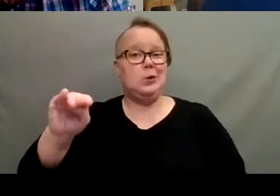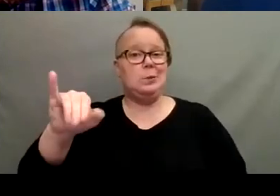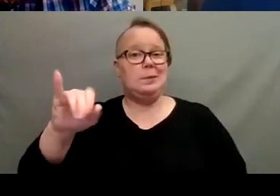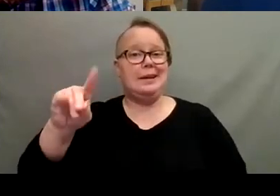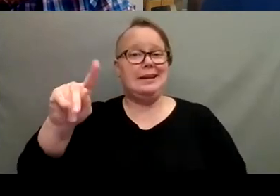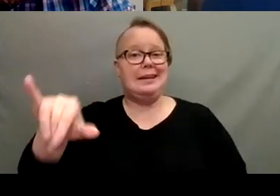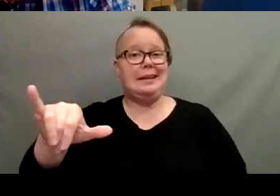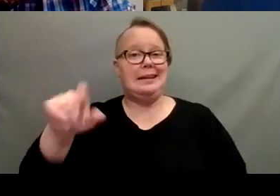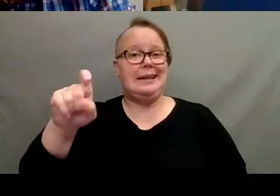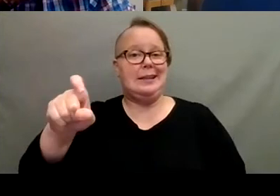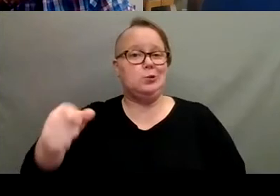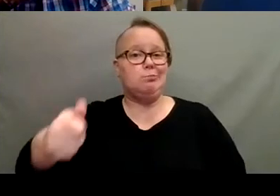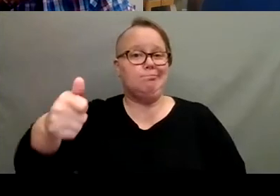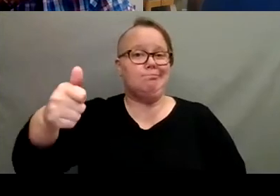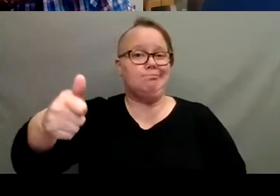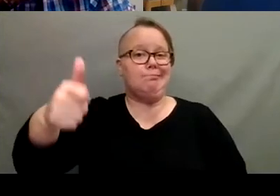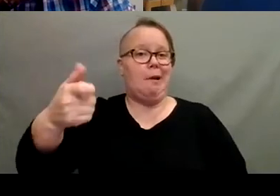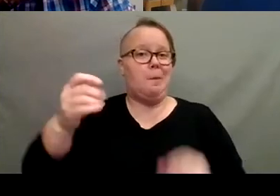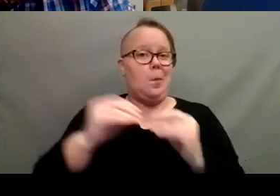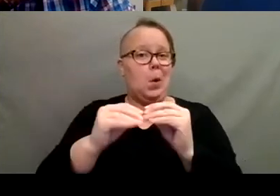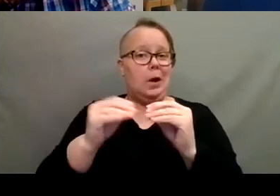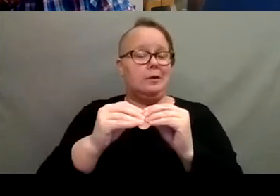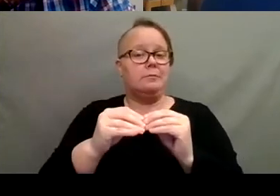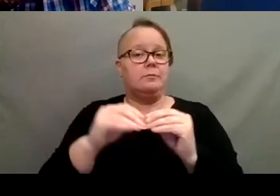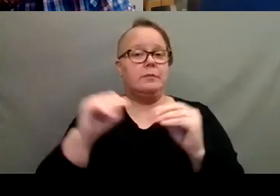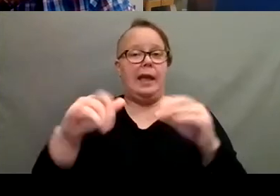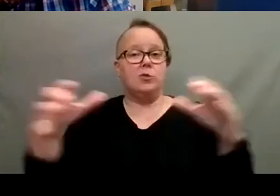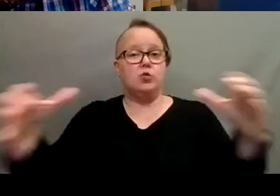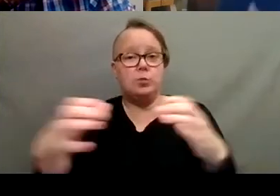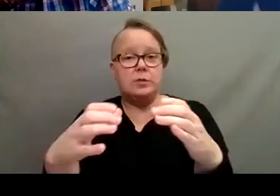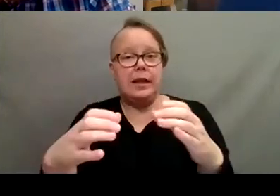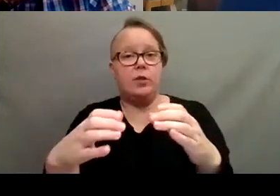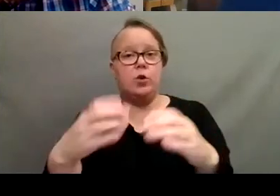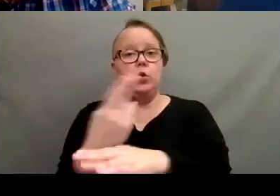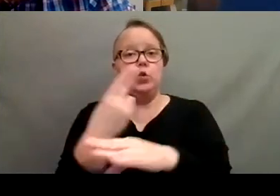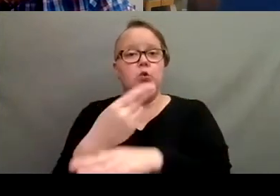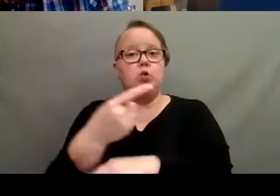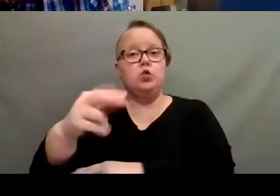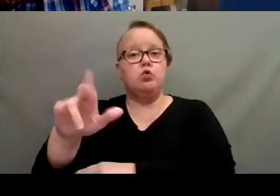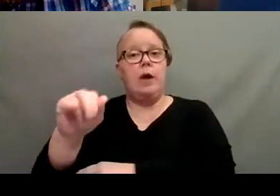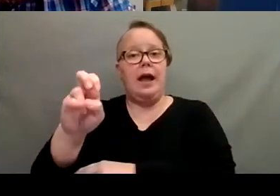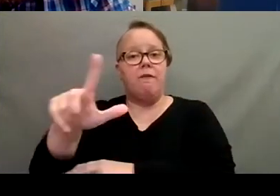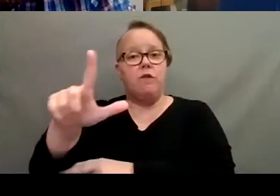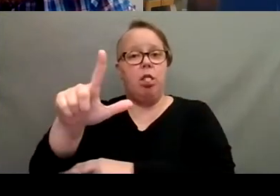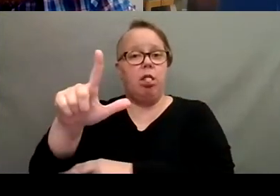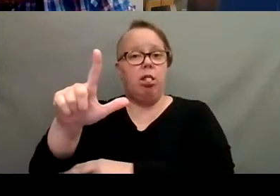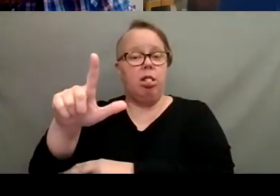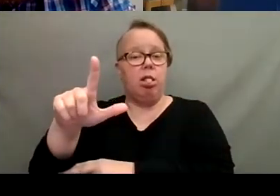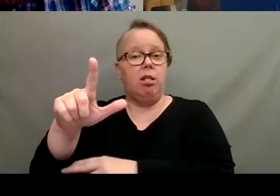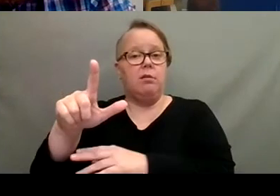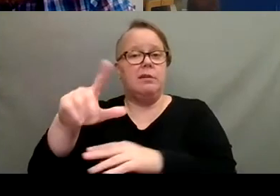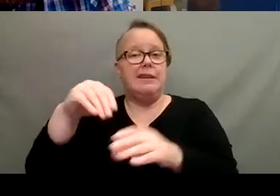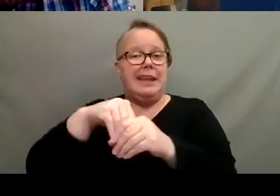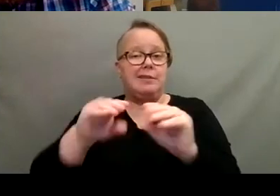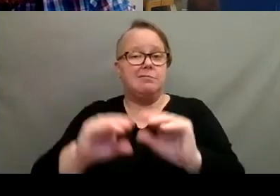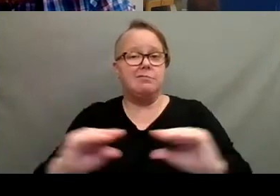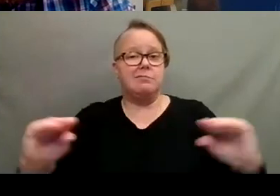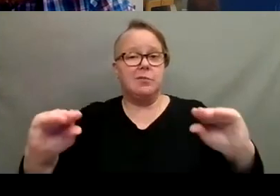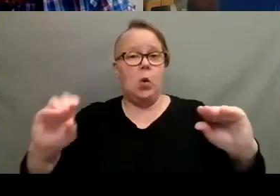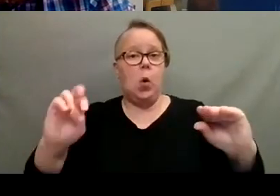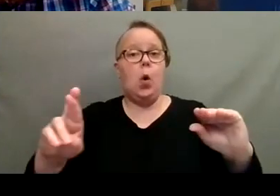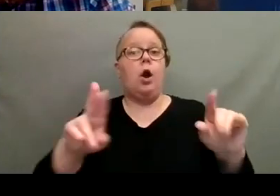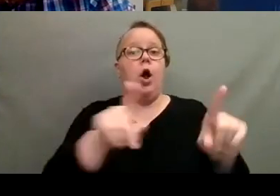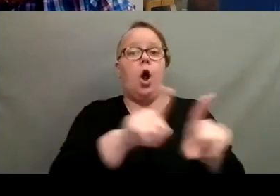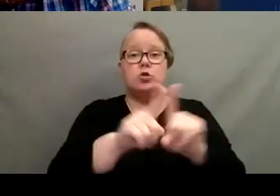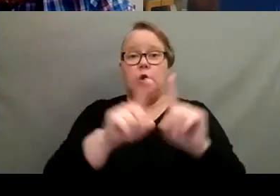low. So you can group them together, use the gravel trick. Or on the flip side, it also